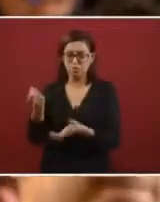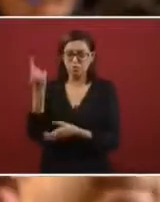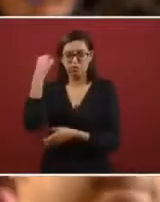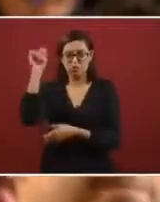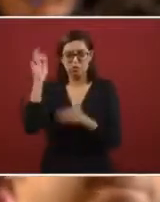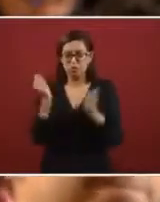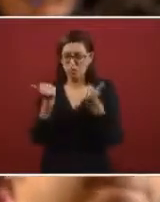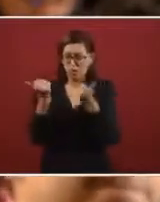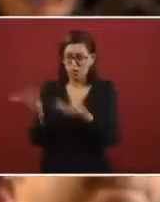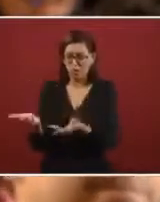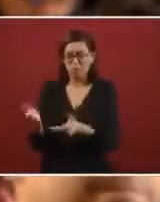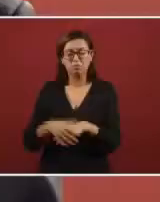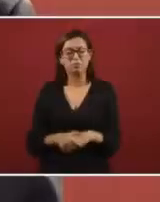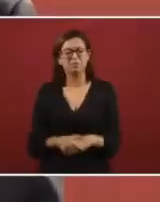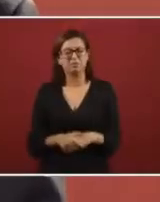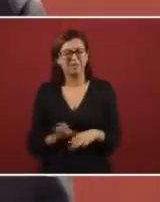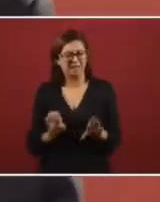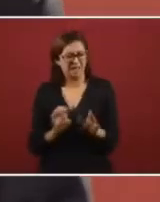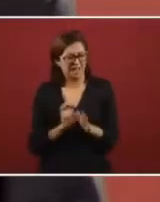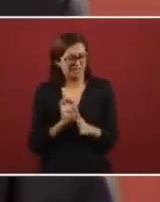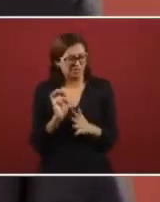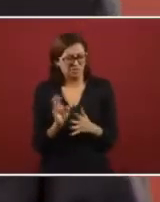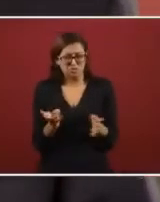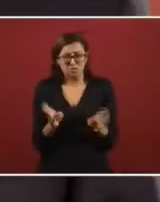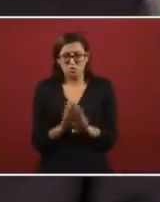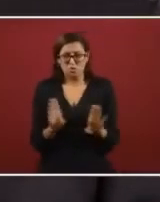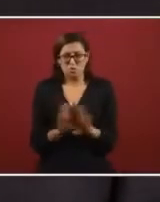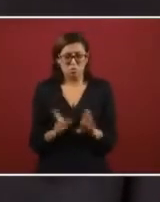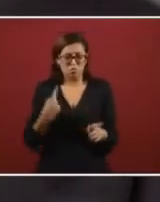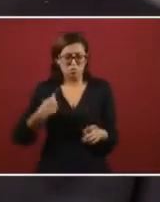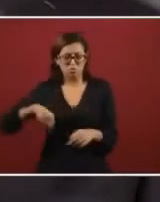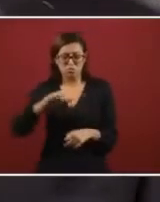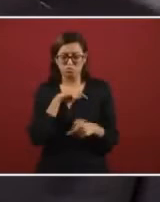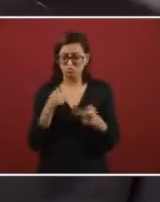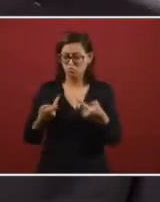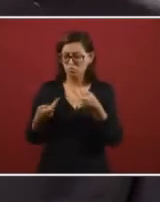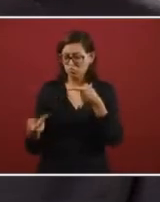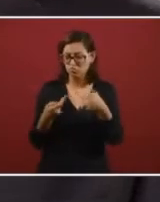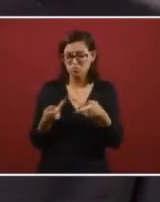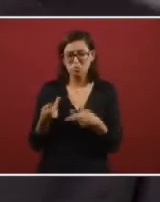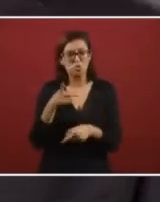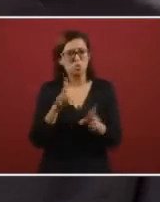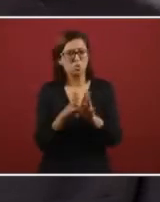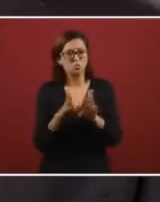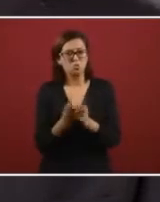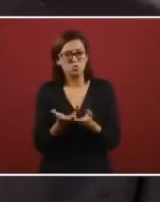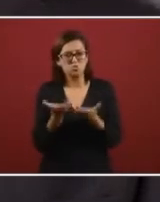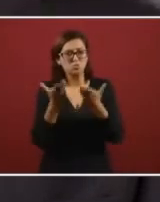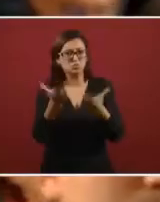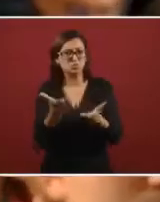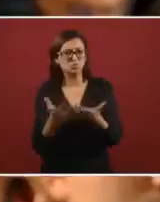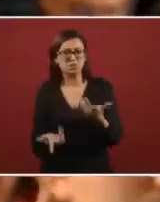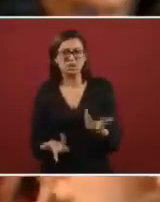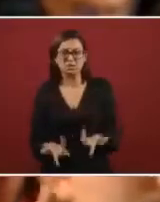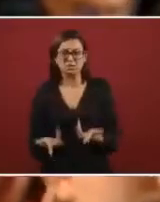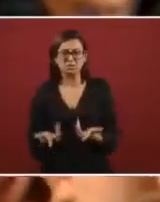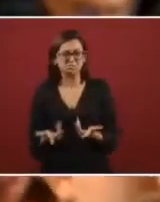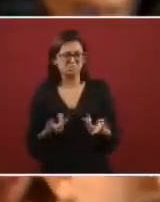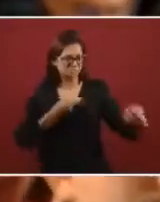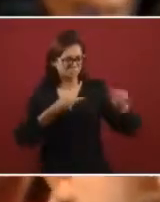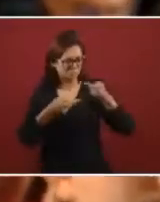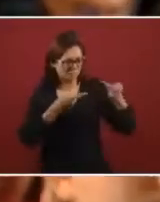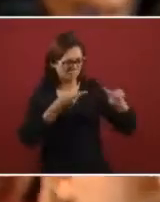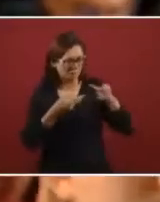education than in technology. So then, how can we foresee or prepare, or how do you prepare to